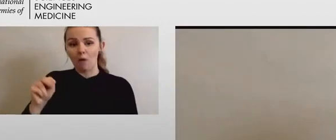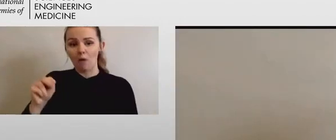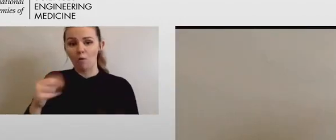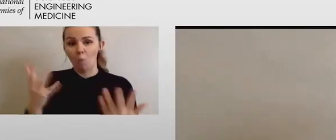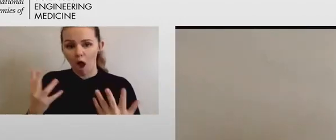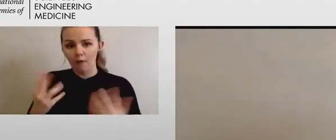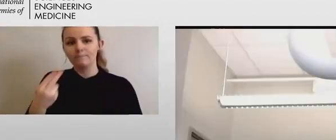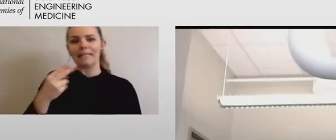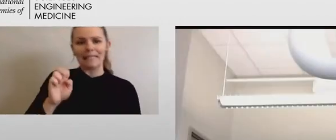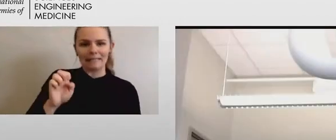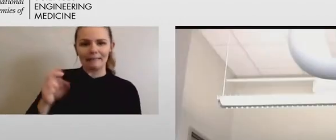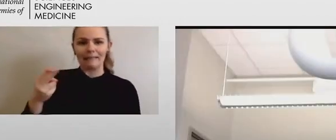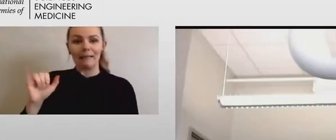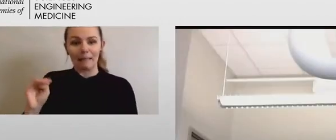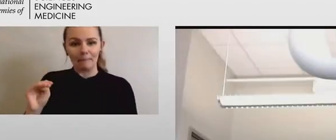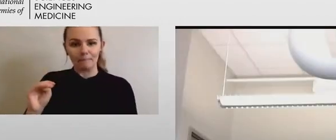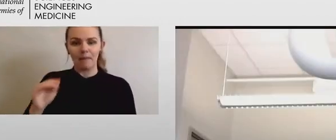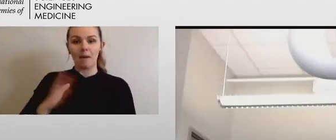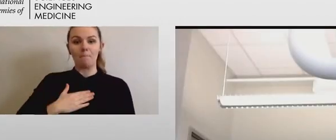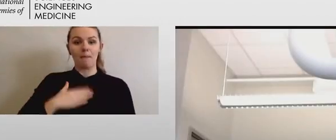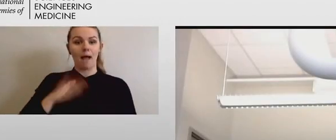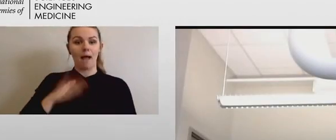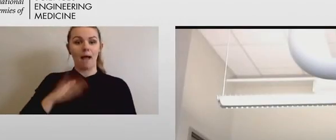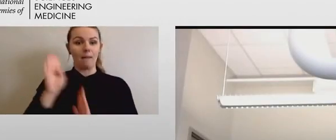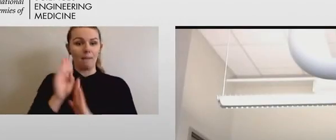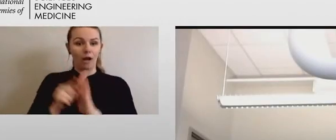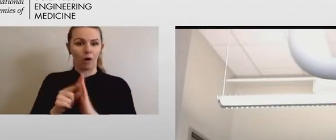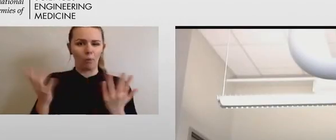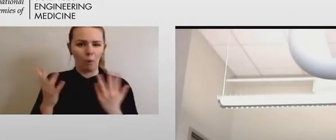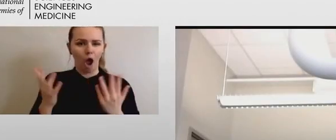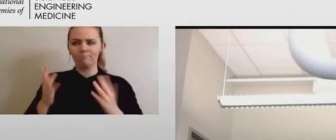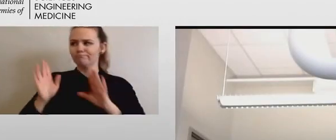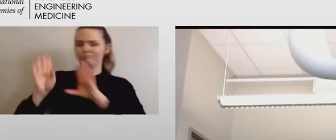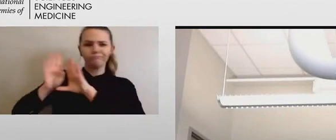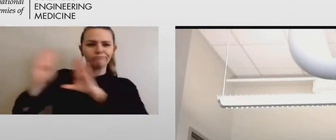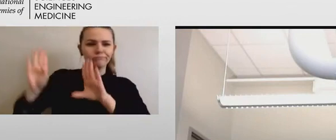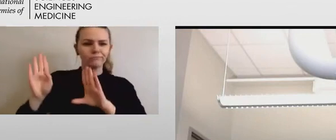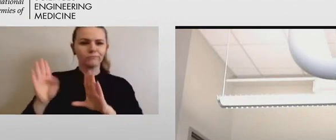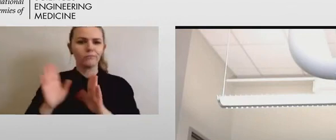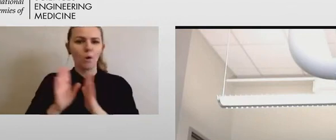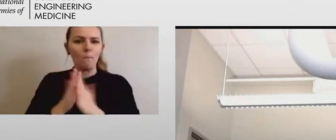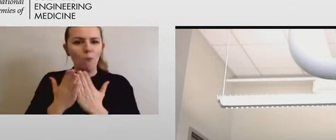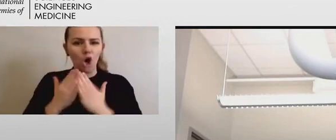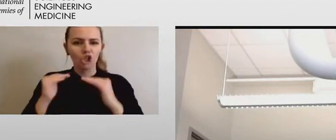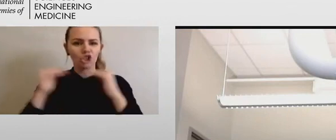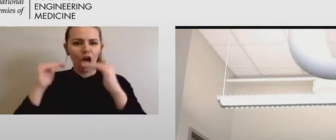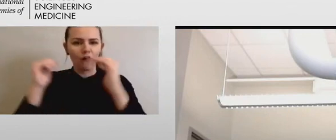my background is a bookshelf with various knickknacks on it.